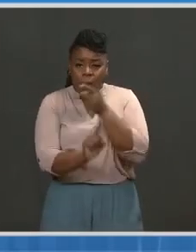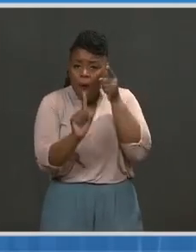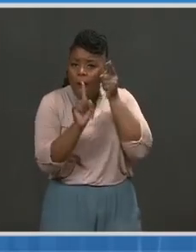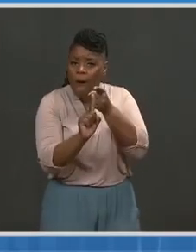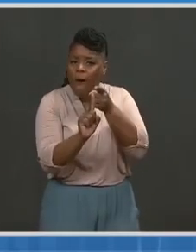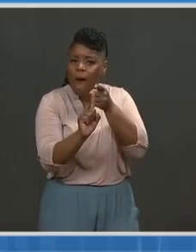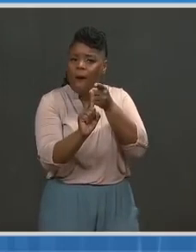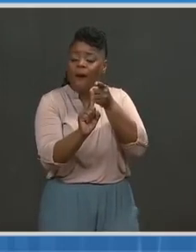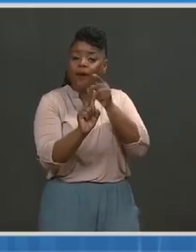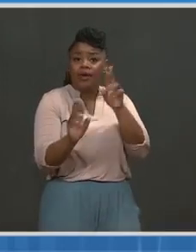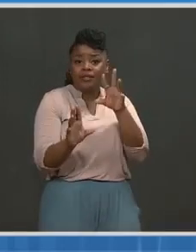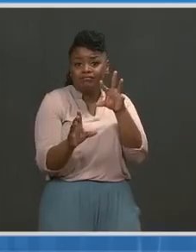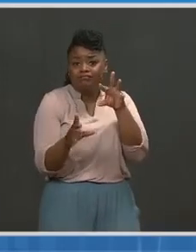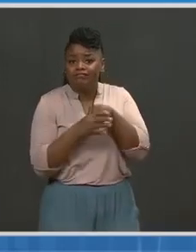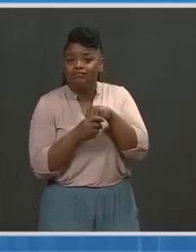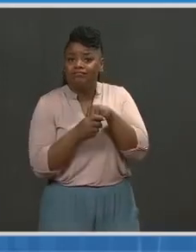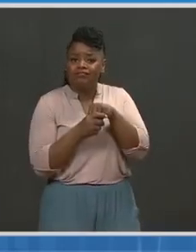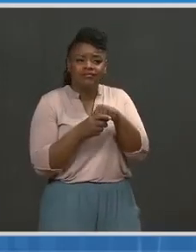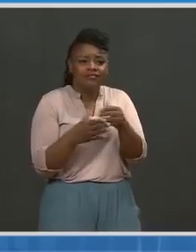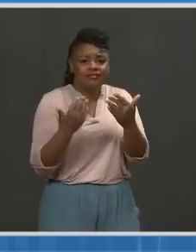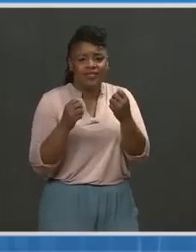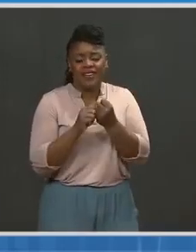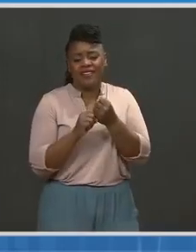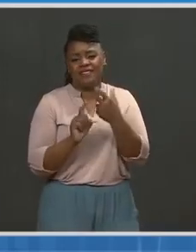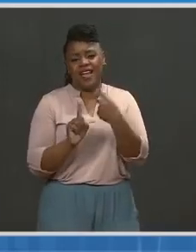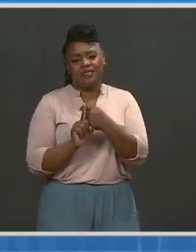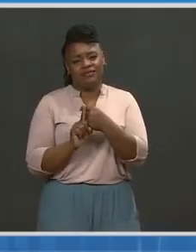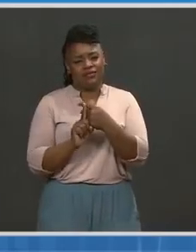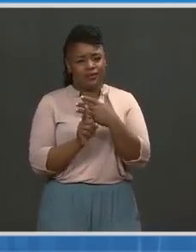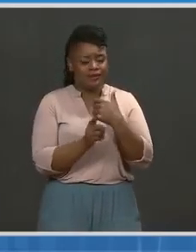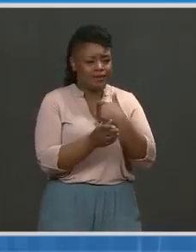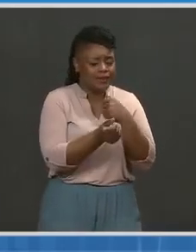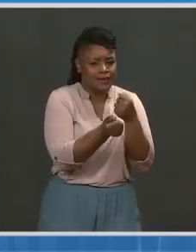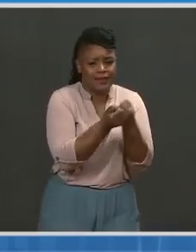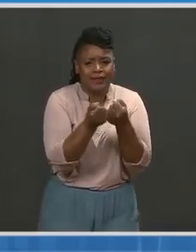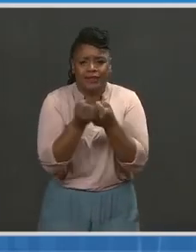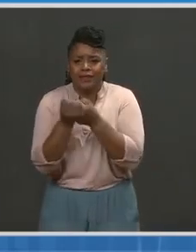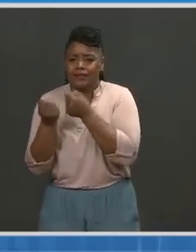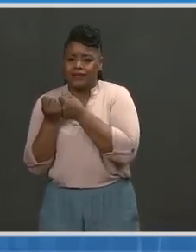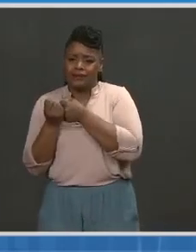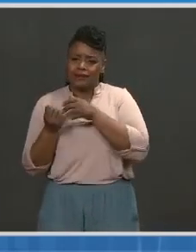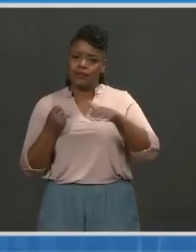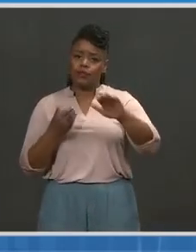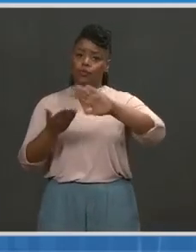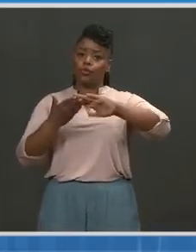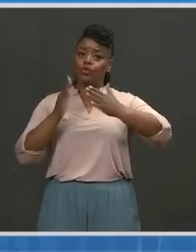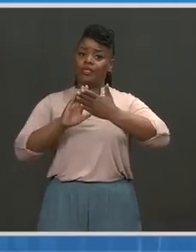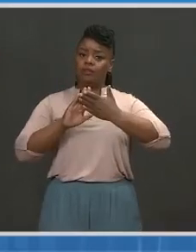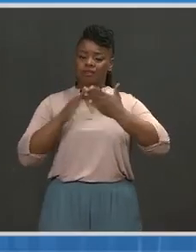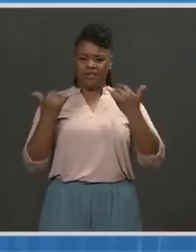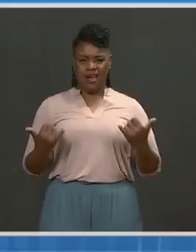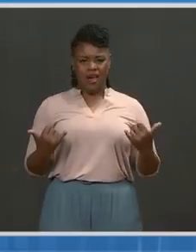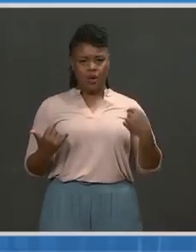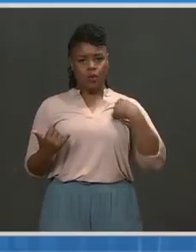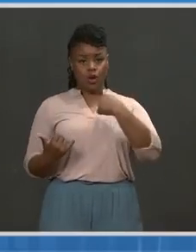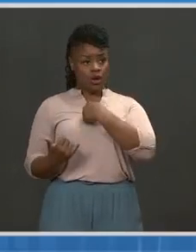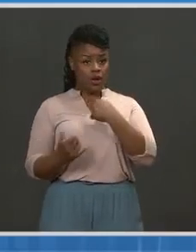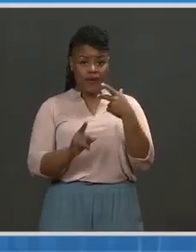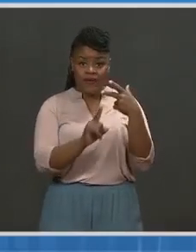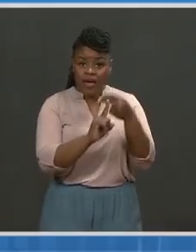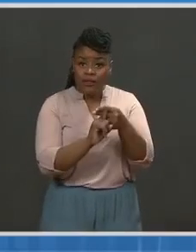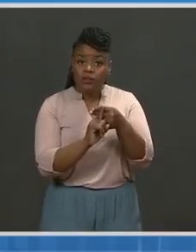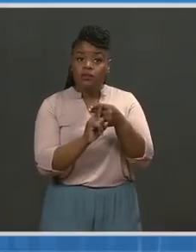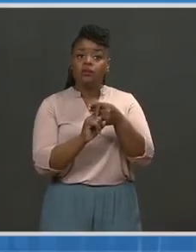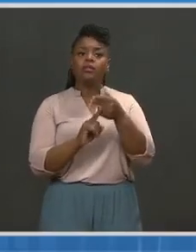and have chipped in with their families and communities to help others get vaccinated. We are now vaccinating between 16